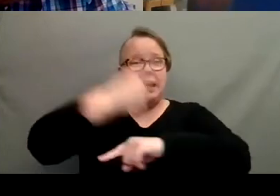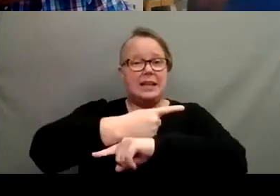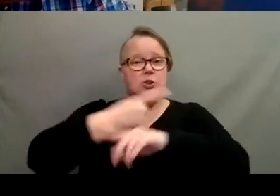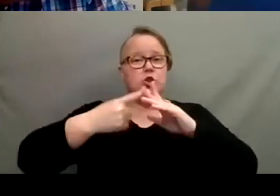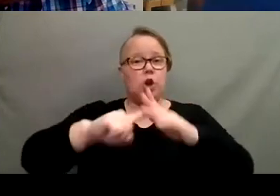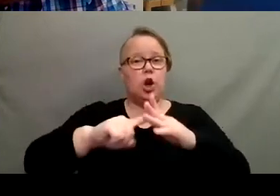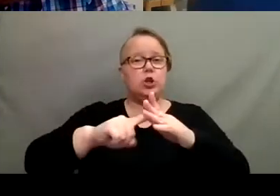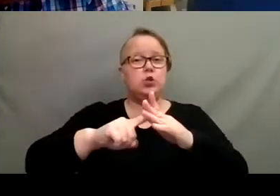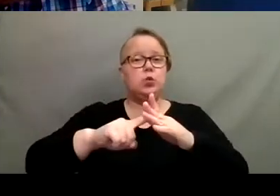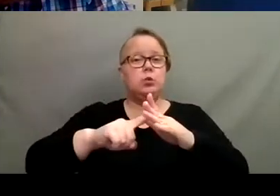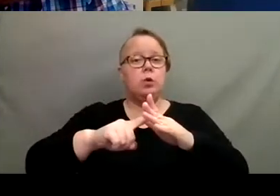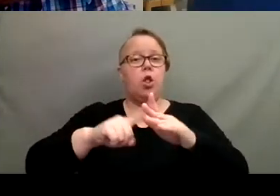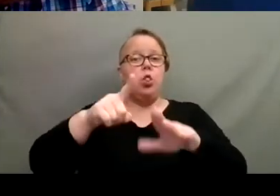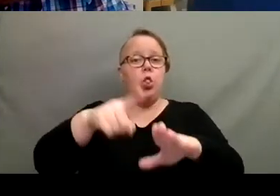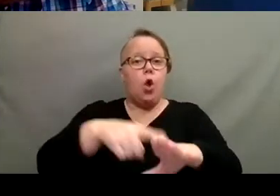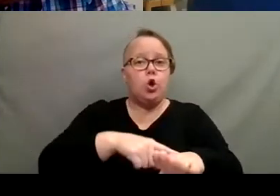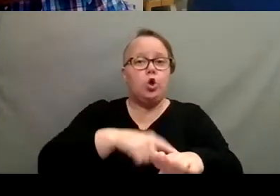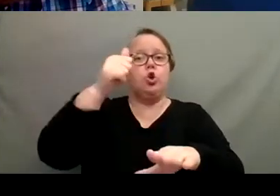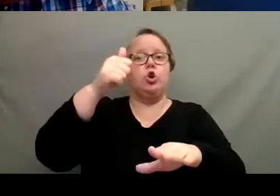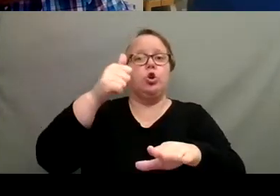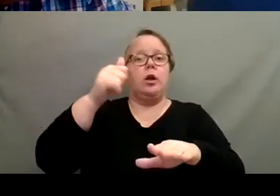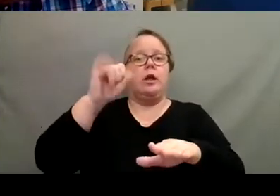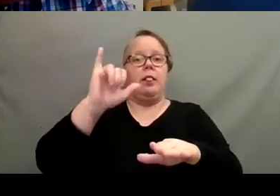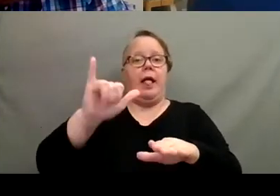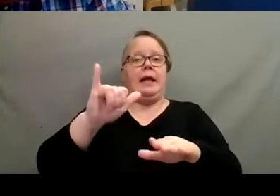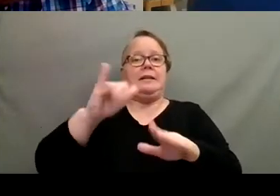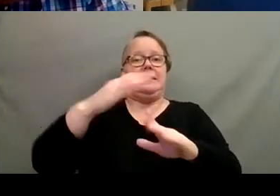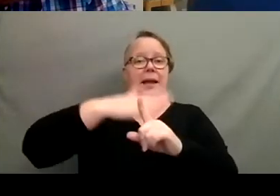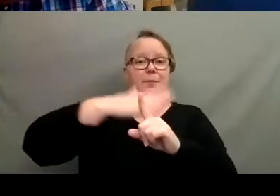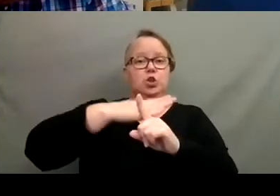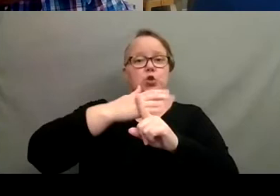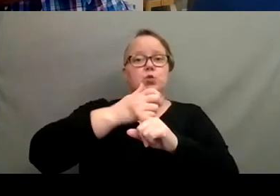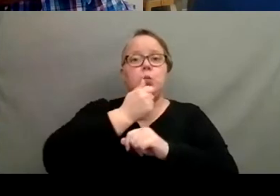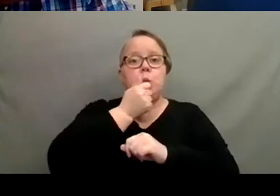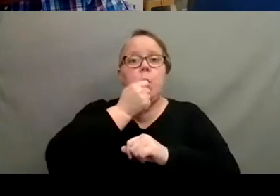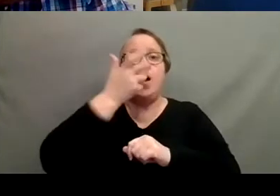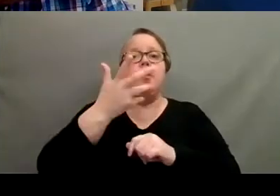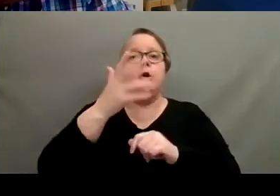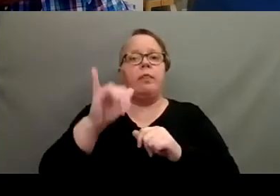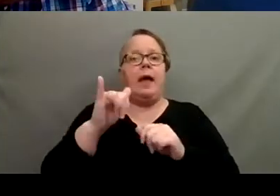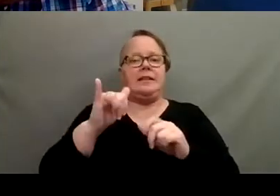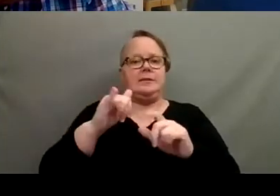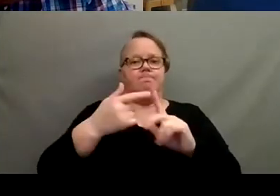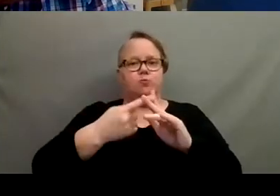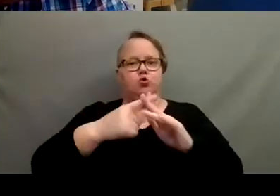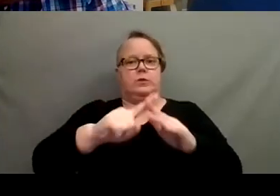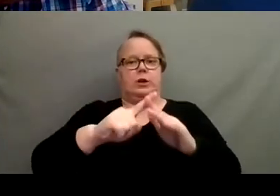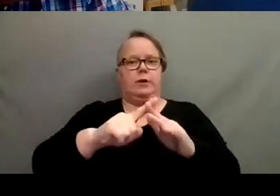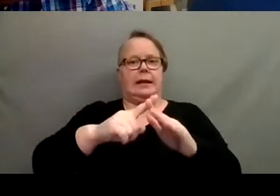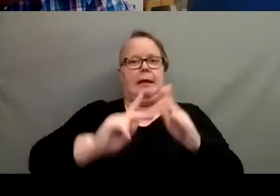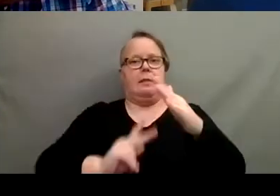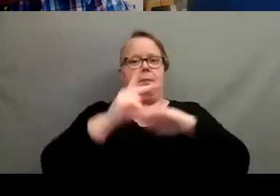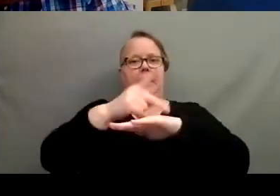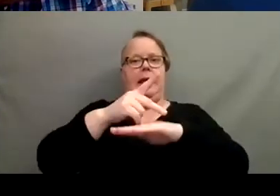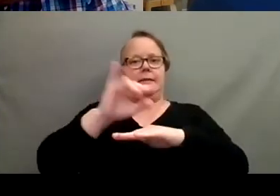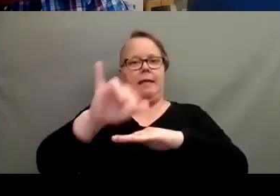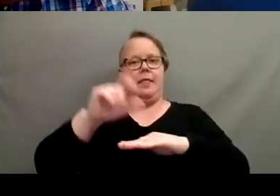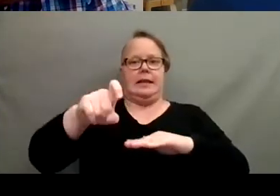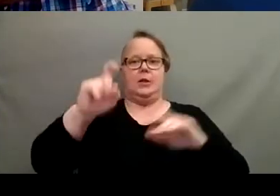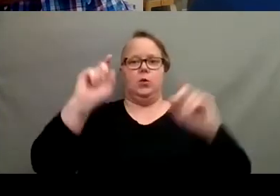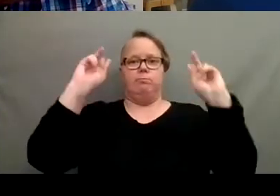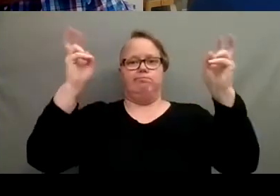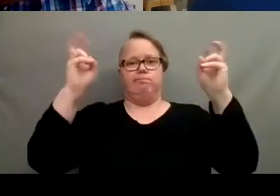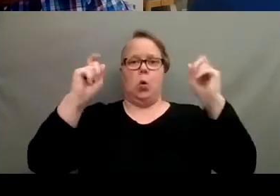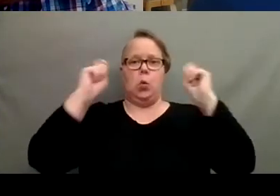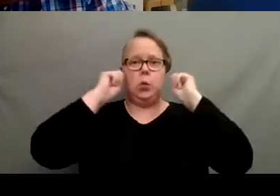temperatures are starting to get warmer, that's triggering those plants that, okay, it's time to come out of dormant season and get back into that